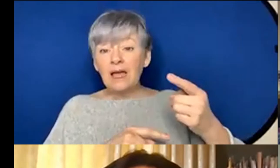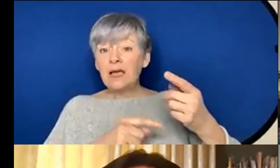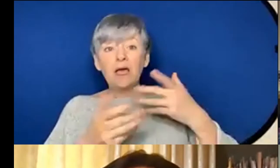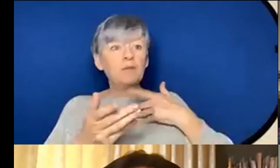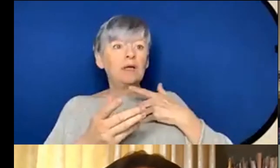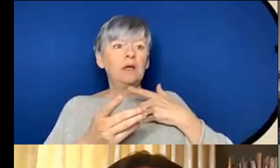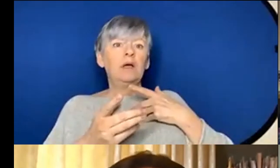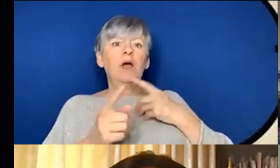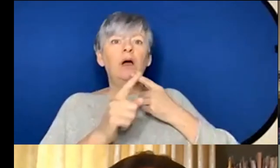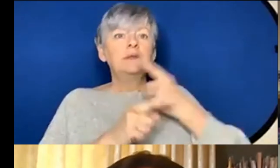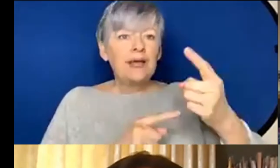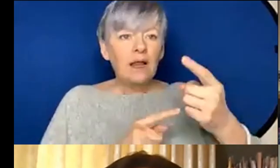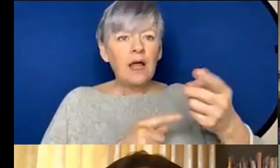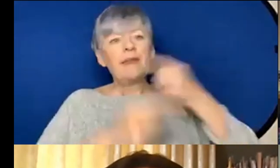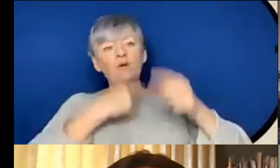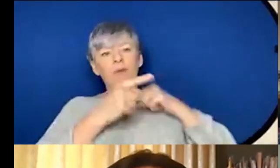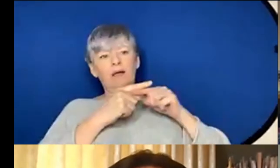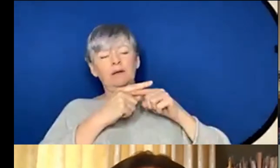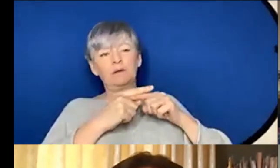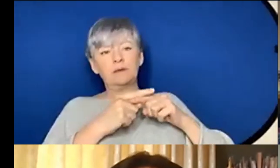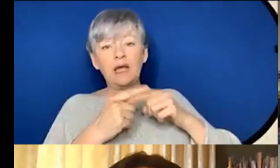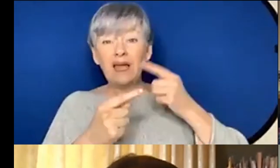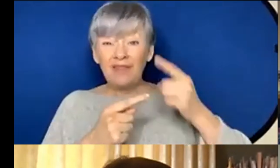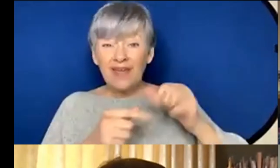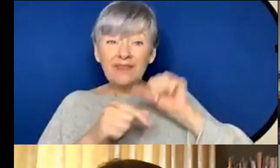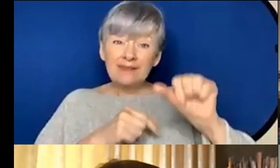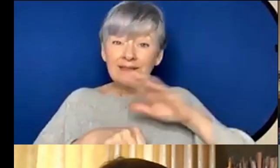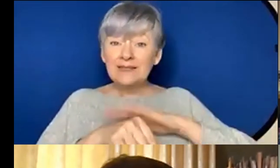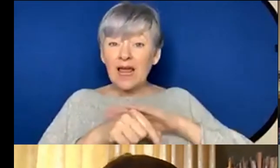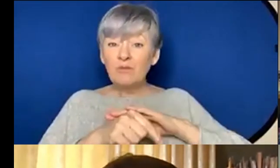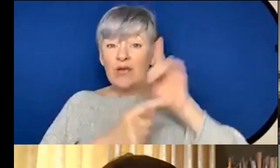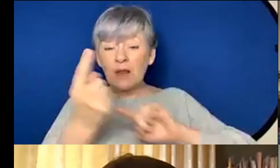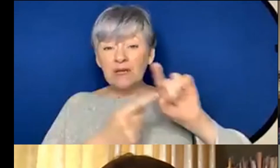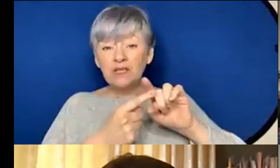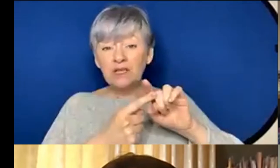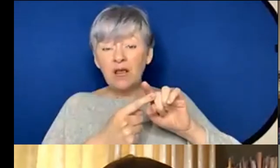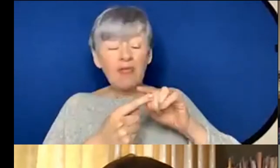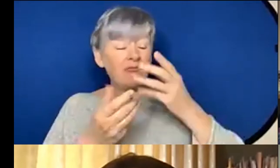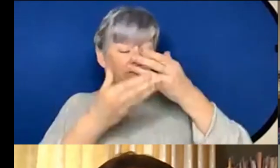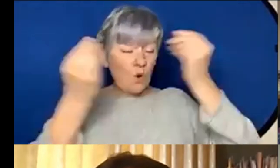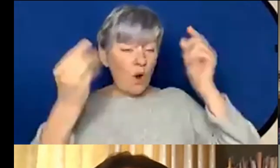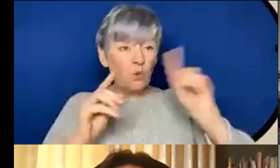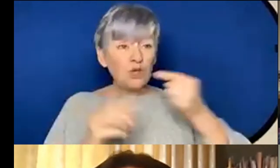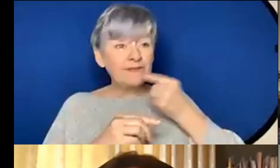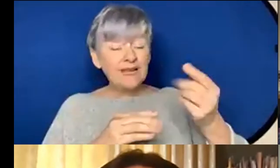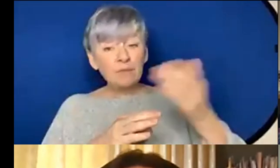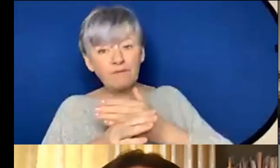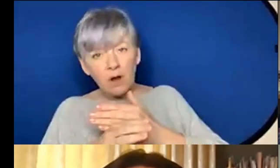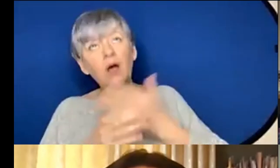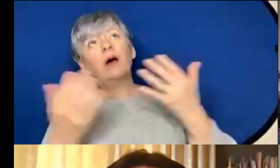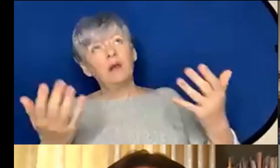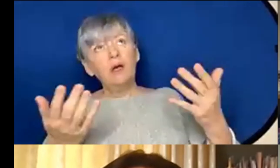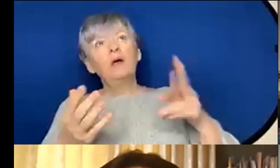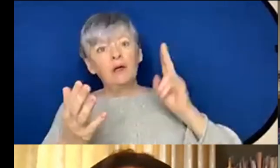it's like the very next time you have a meeting they've completely forgotten what you've said before and you've done a passport that thick with all your like